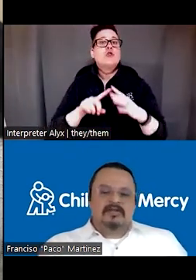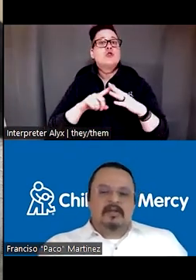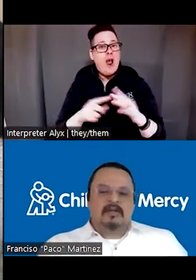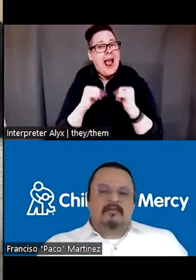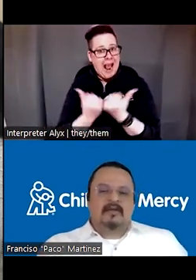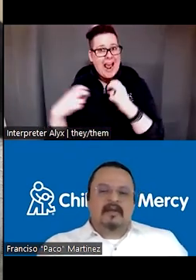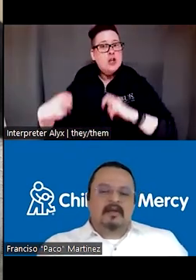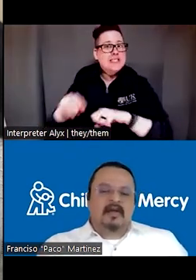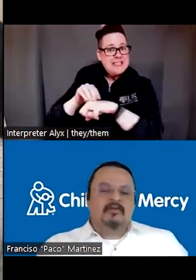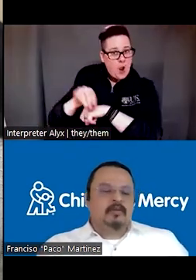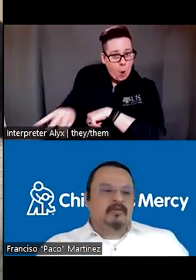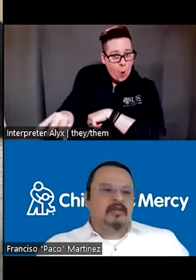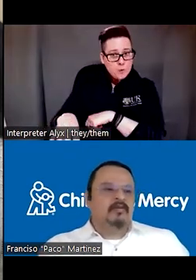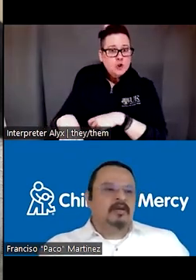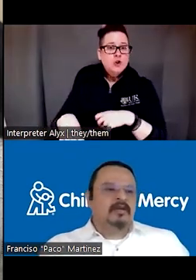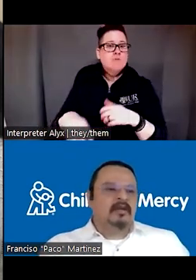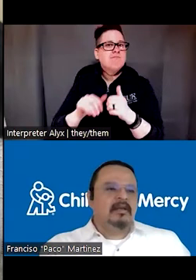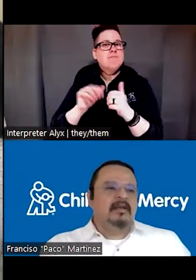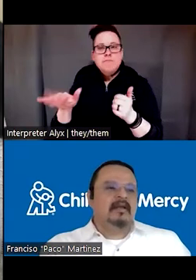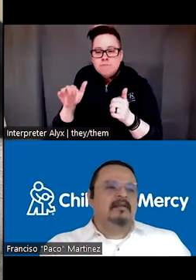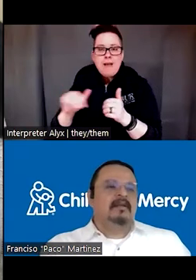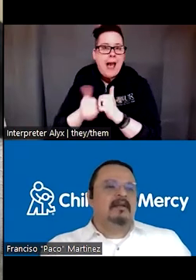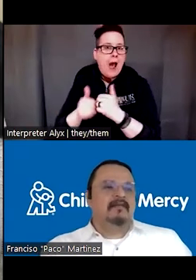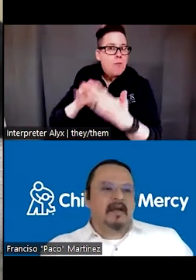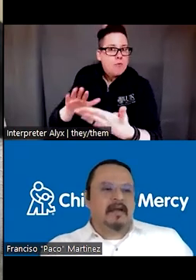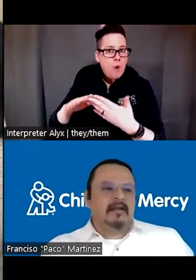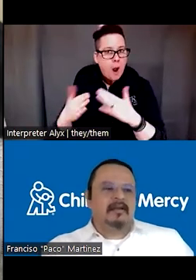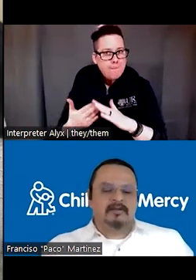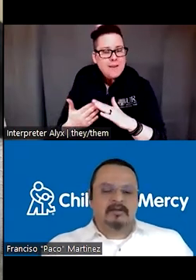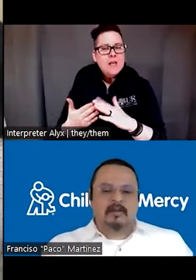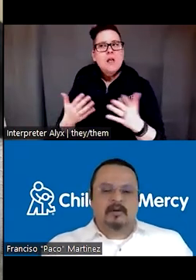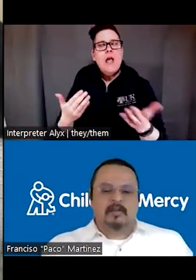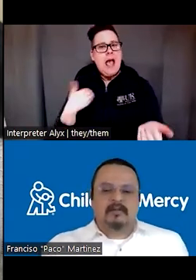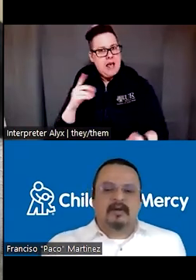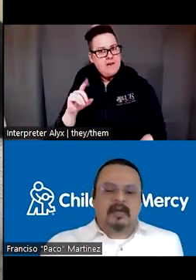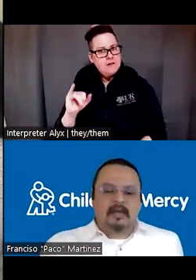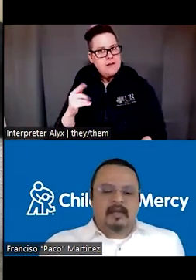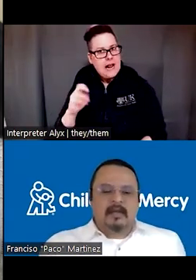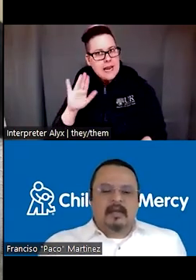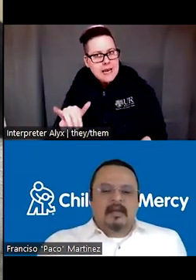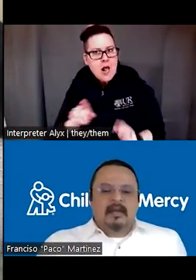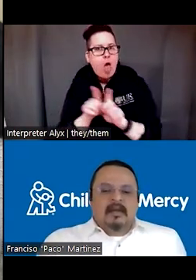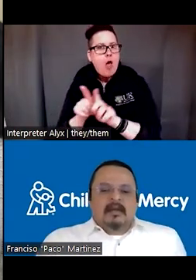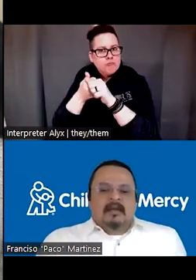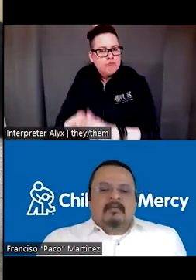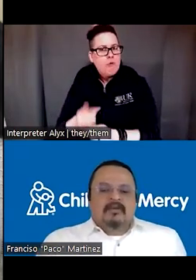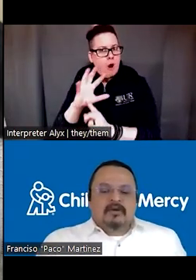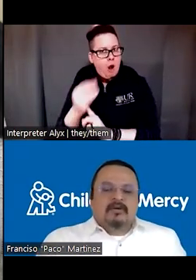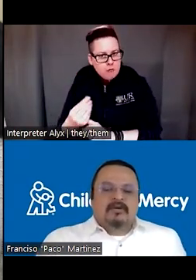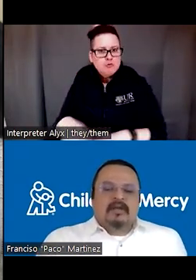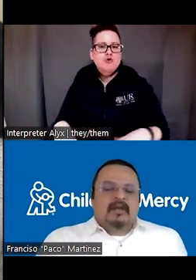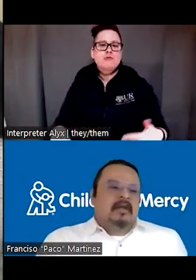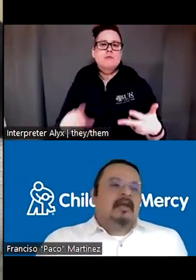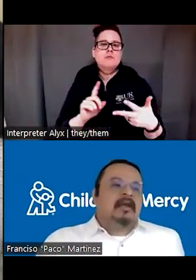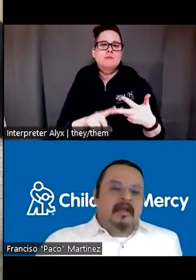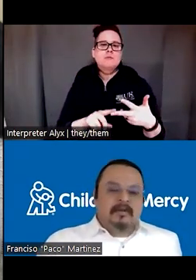coaching that was how to approach the community in a dignified and culturally appropriate way. We also